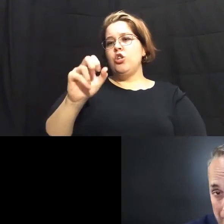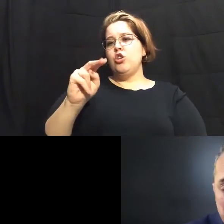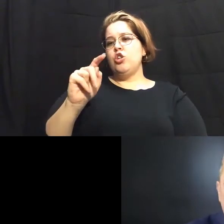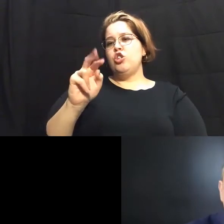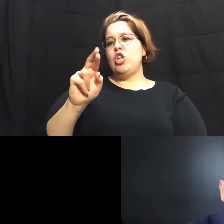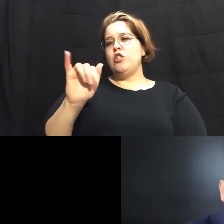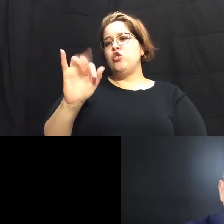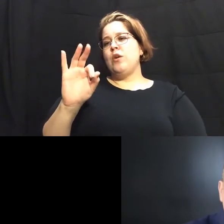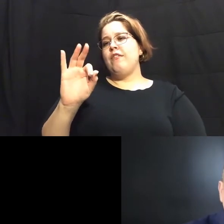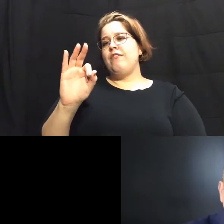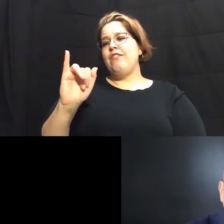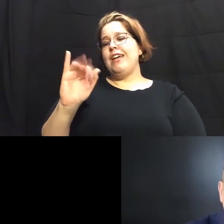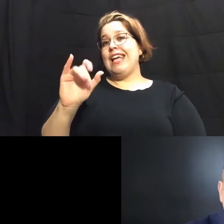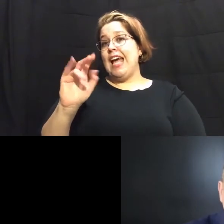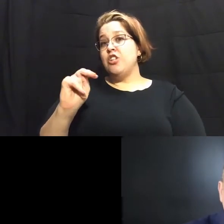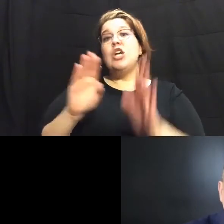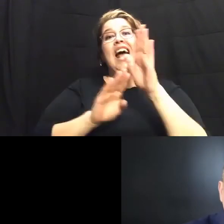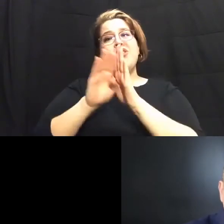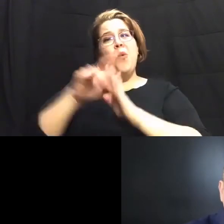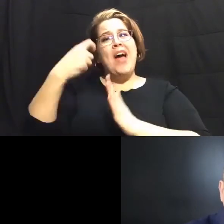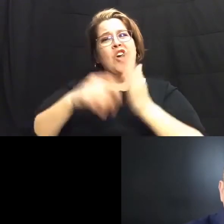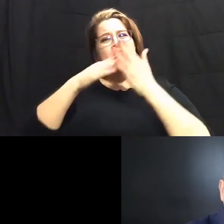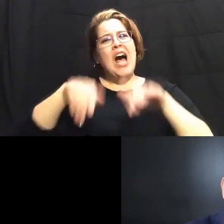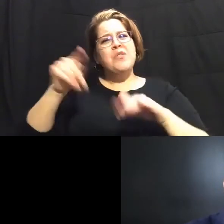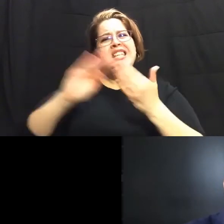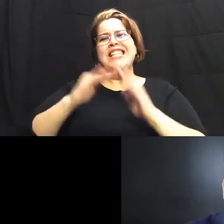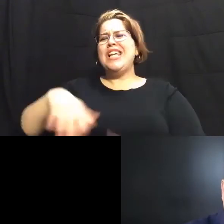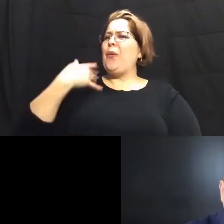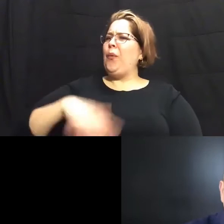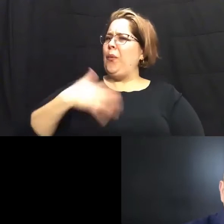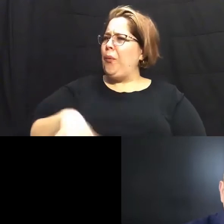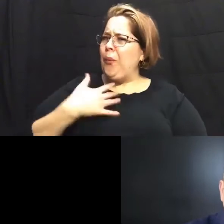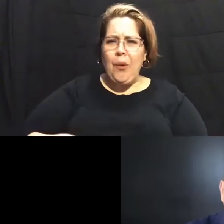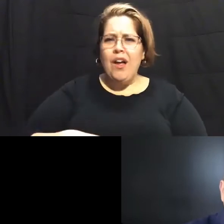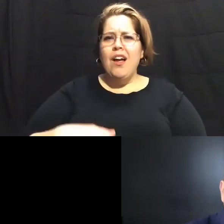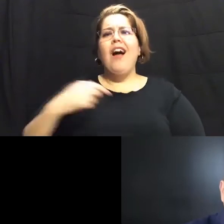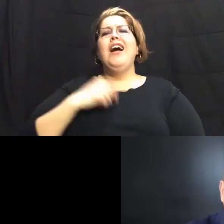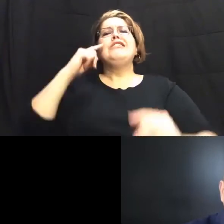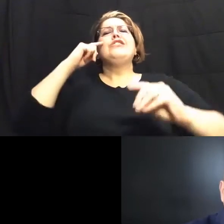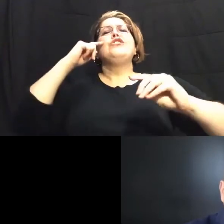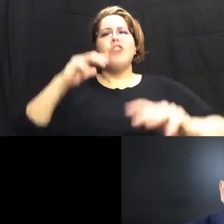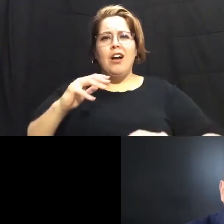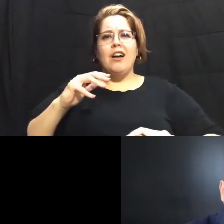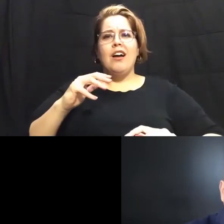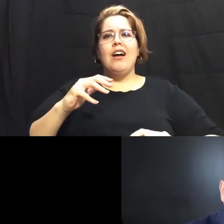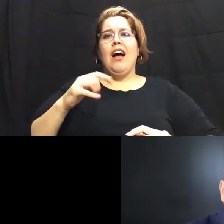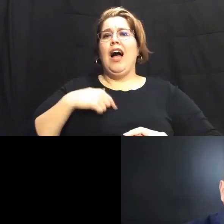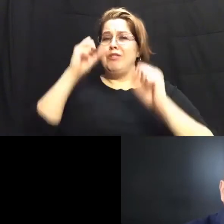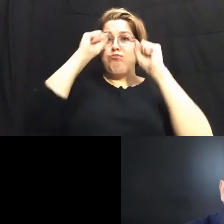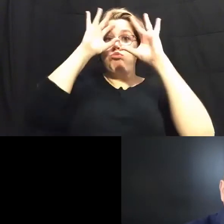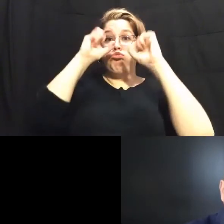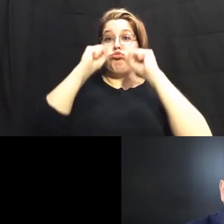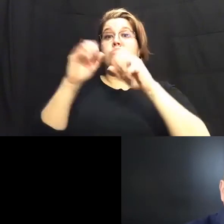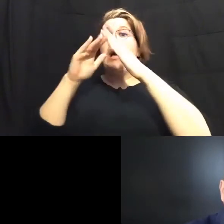the rising cost of housing in this city i mean i am amazed i'm amazed at what houses are